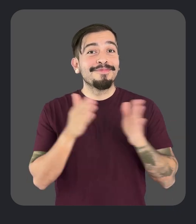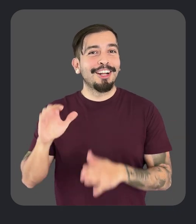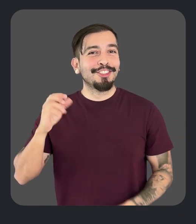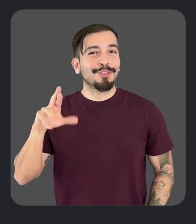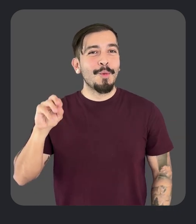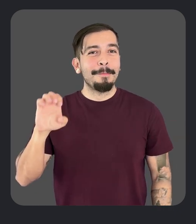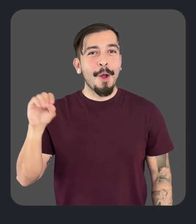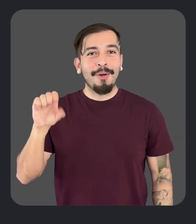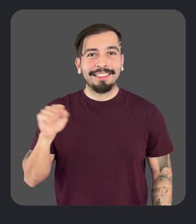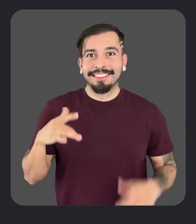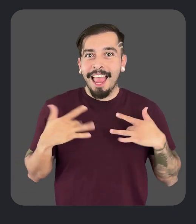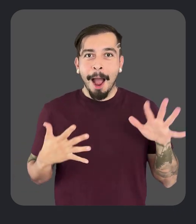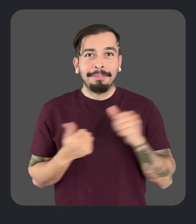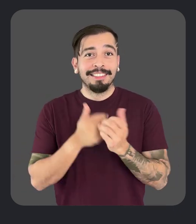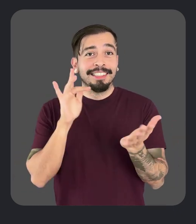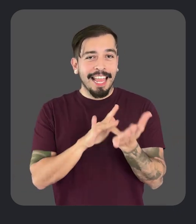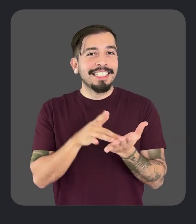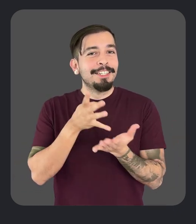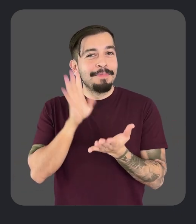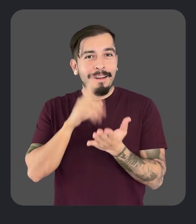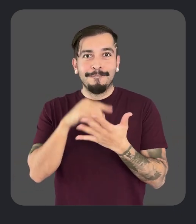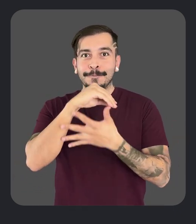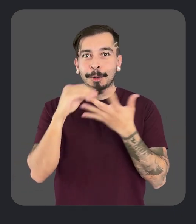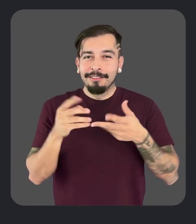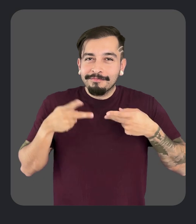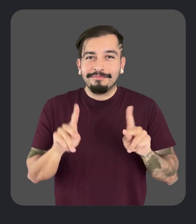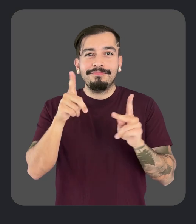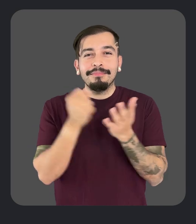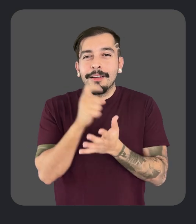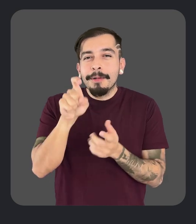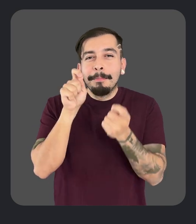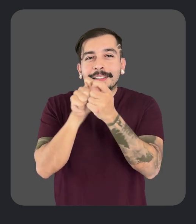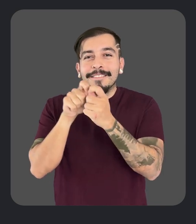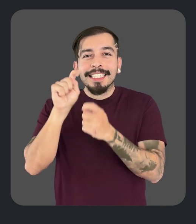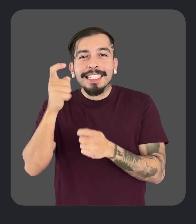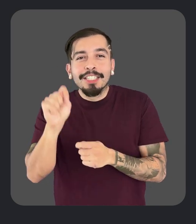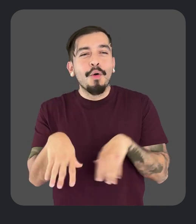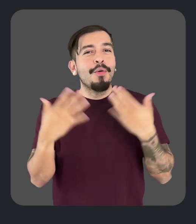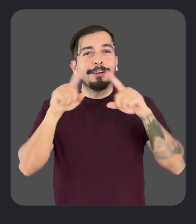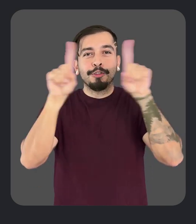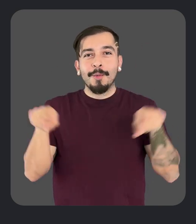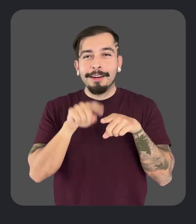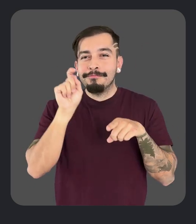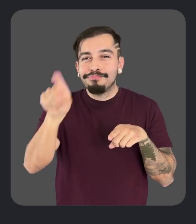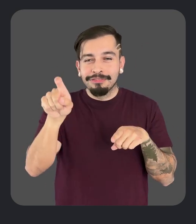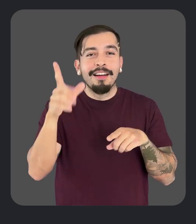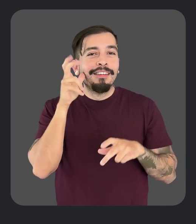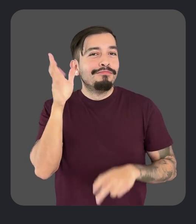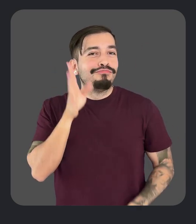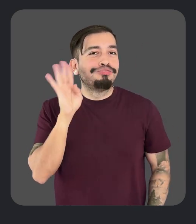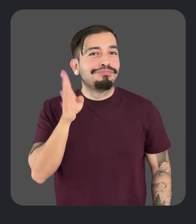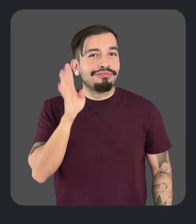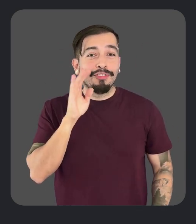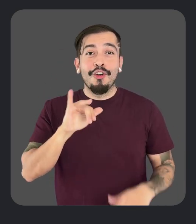Moving on to Chrome OS, an exciting update for Select to Speak, the feature that enables you to select certain text or parts of the screen to be